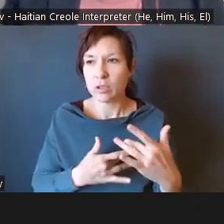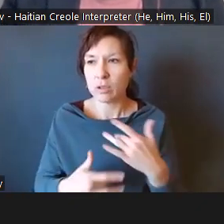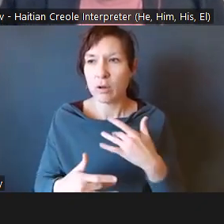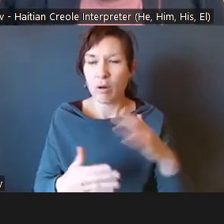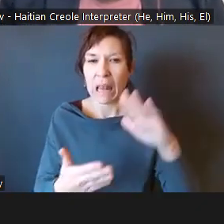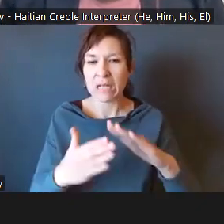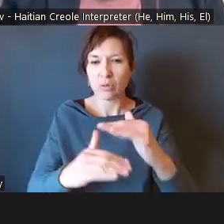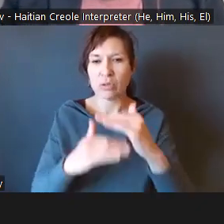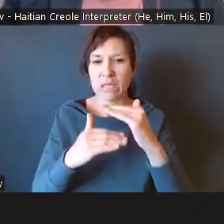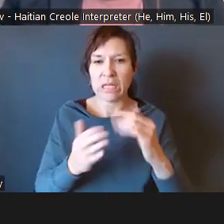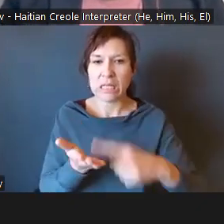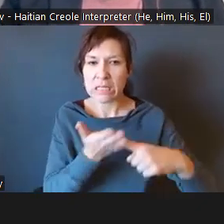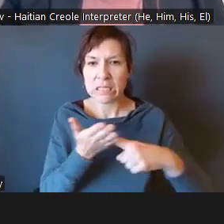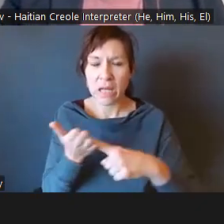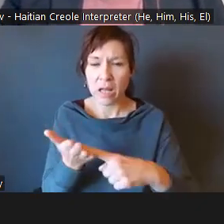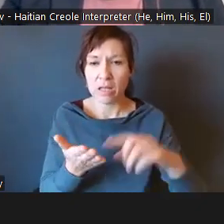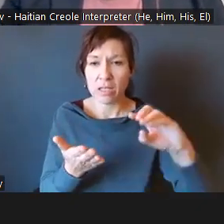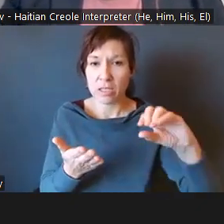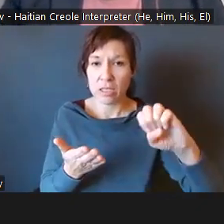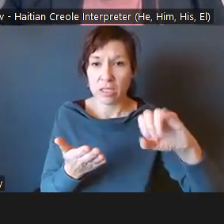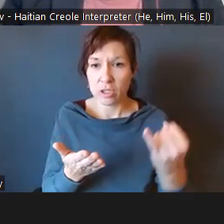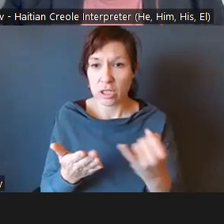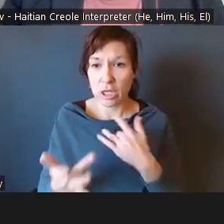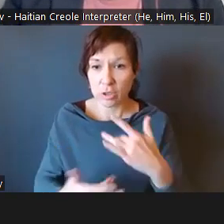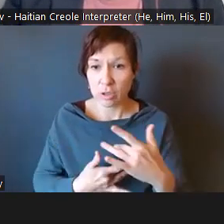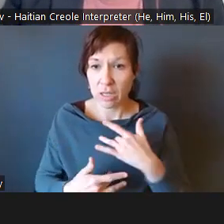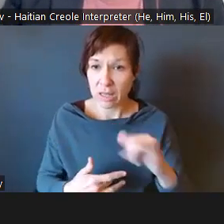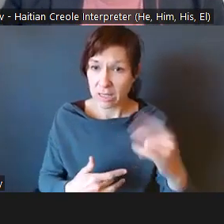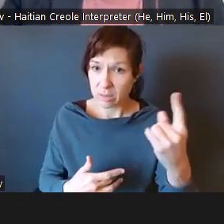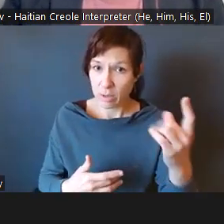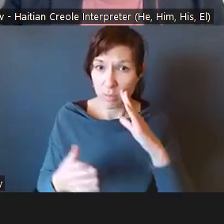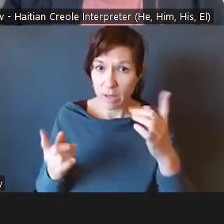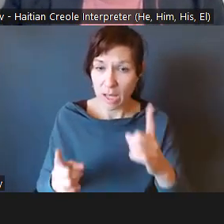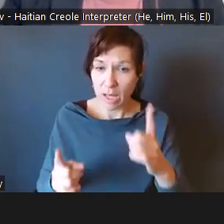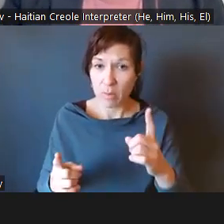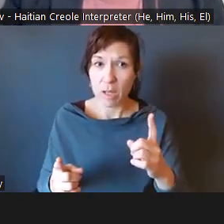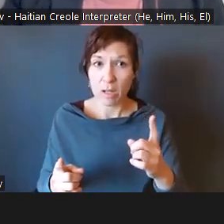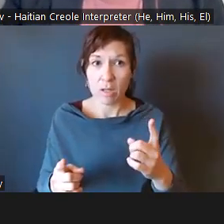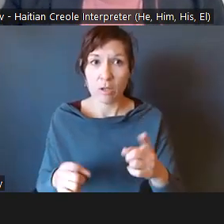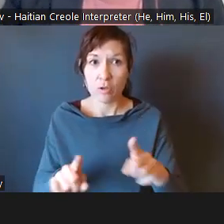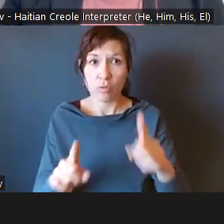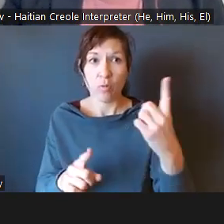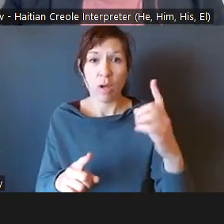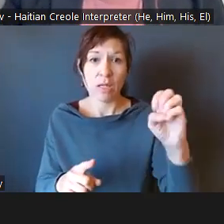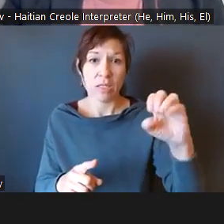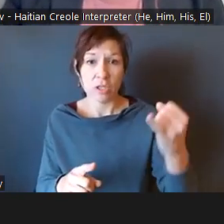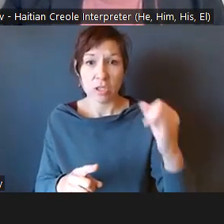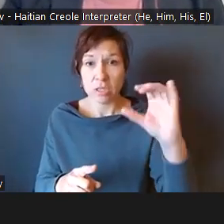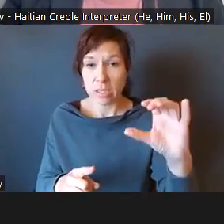Is that something that could happen at one of the EJ Council meetings or meetings moving forward?